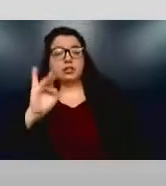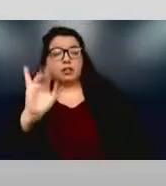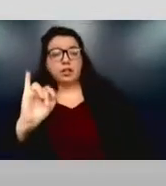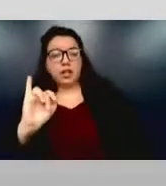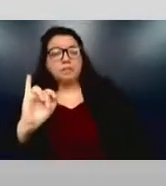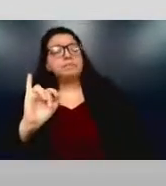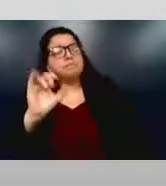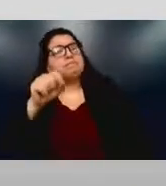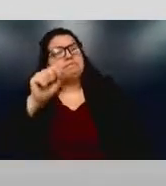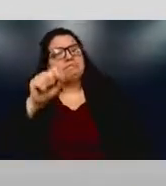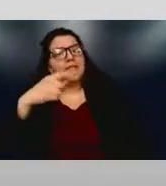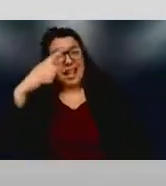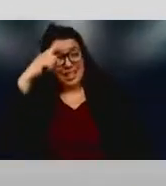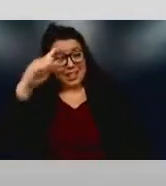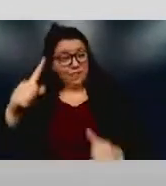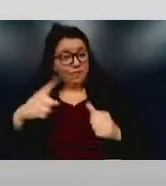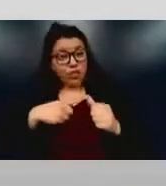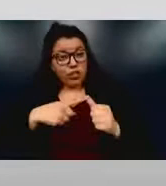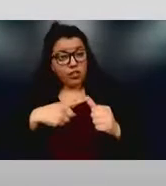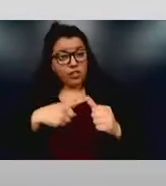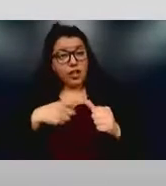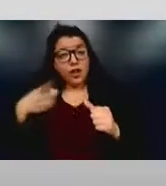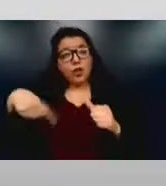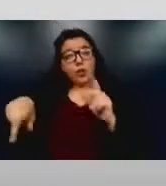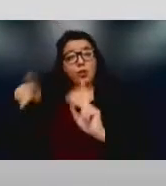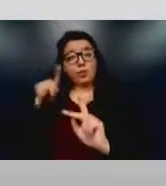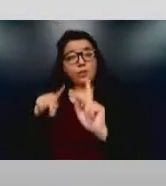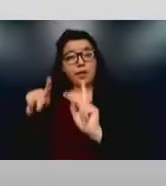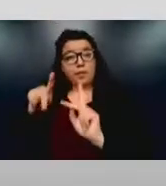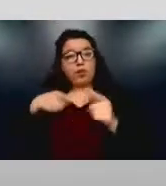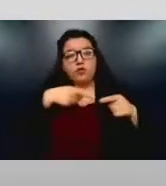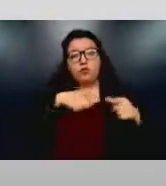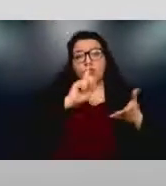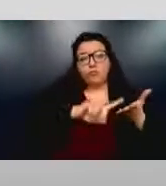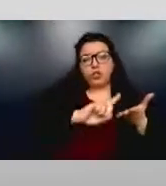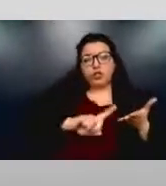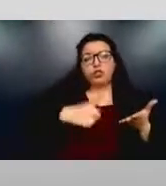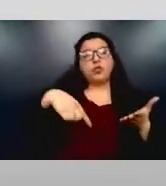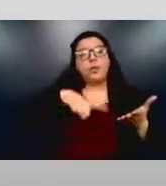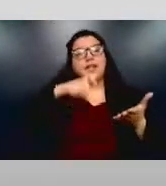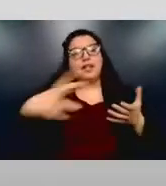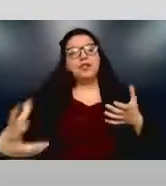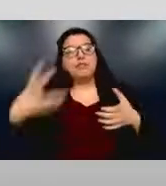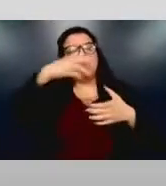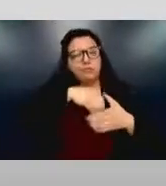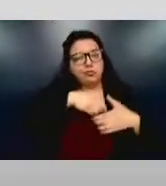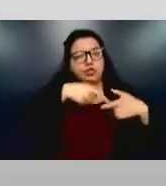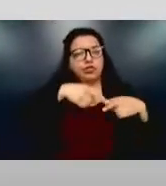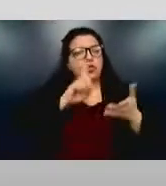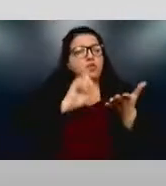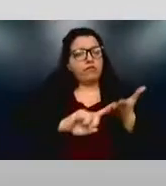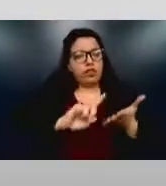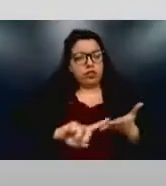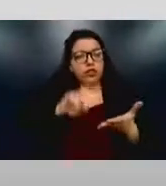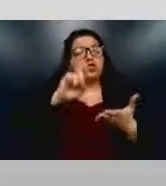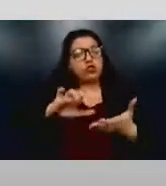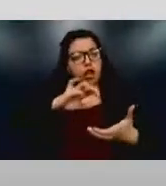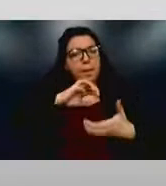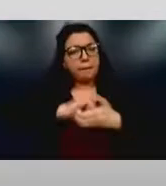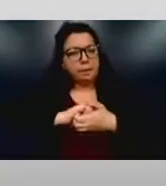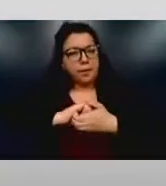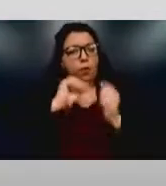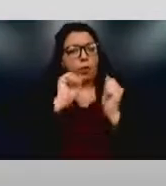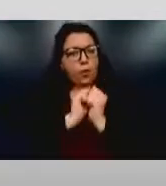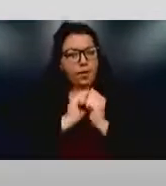the members of those groups when we're doing research on that group. I think it really should be with that group as opposed to